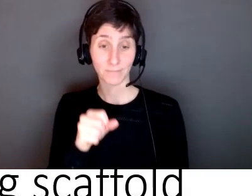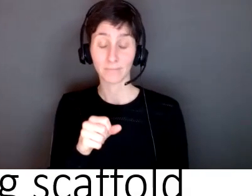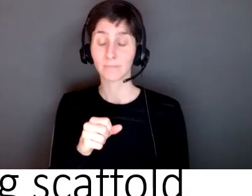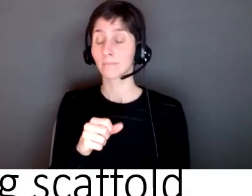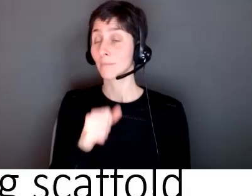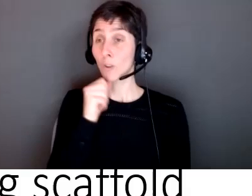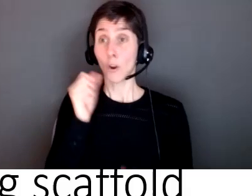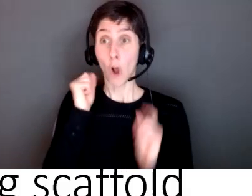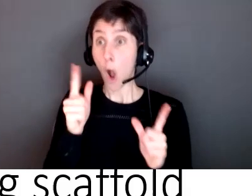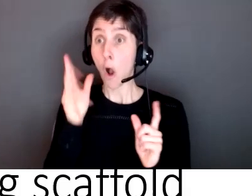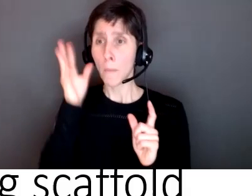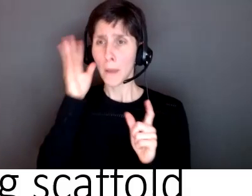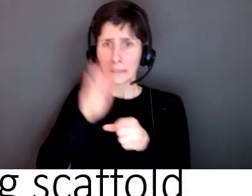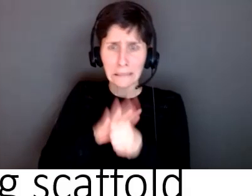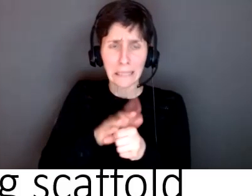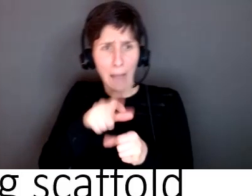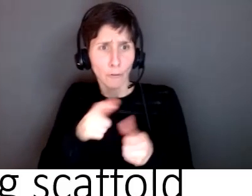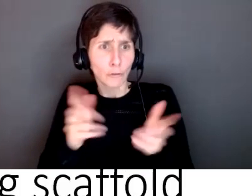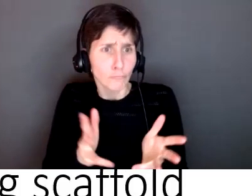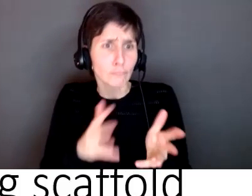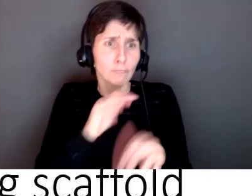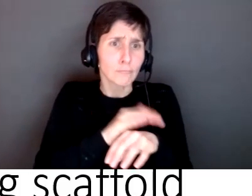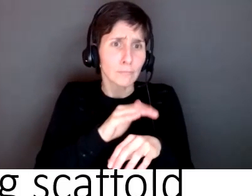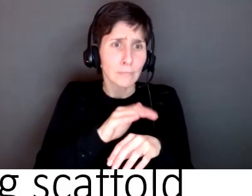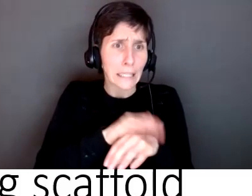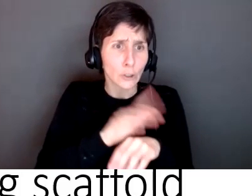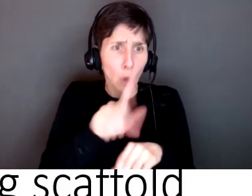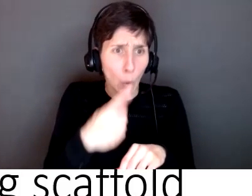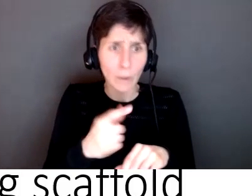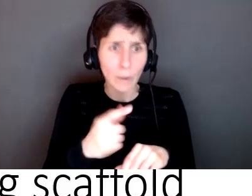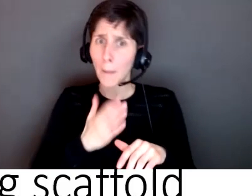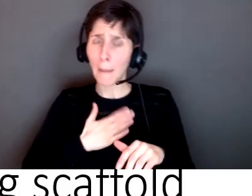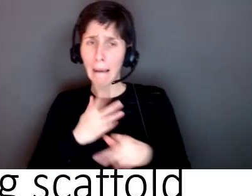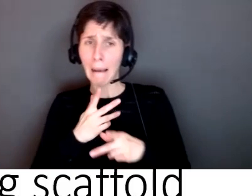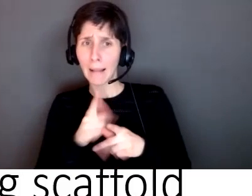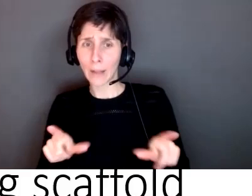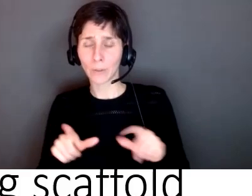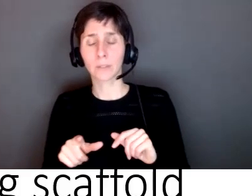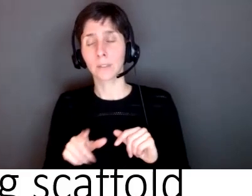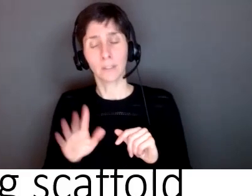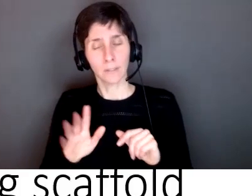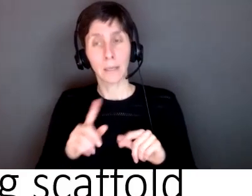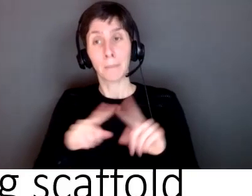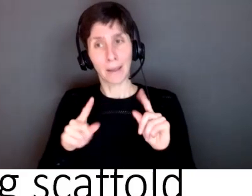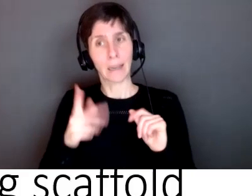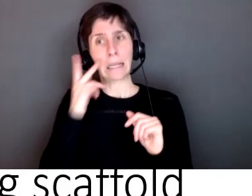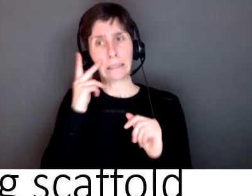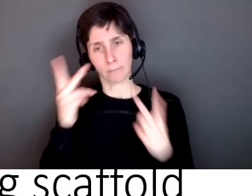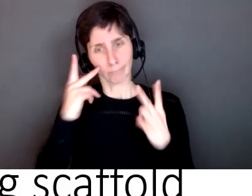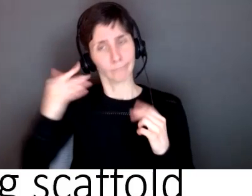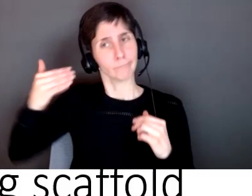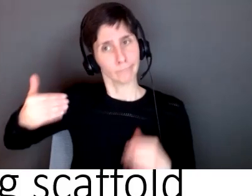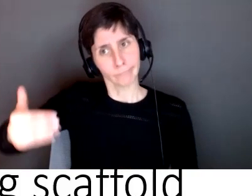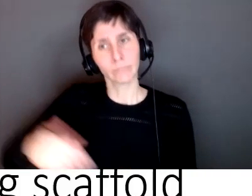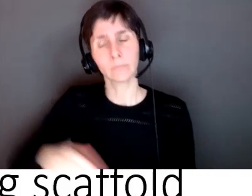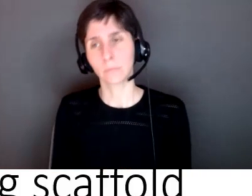and they don't want their kids to speak their uh first language what i'm saying is that it happens and it happens very often and it happens the